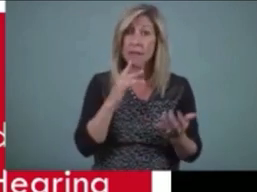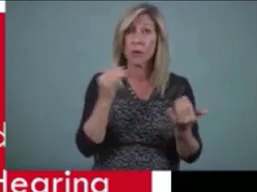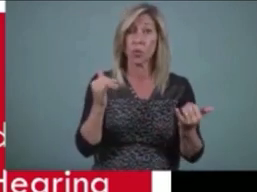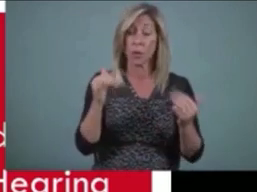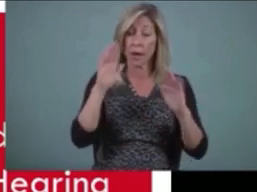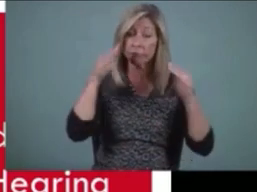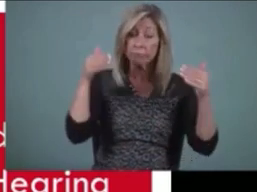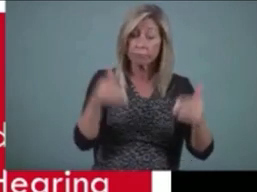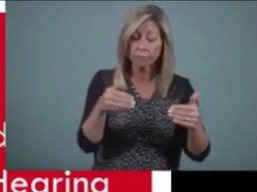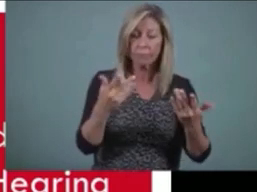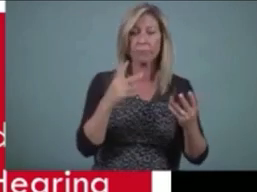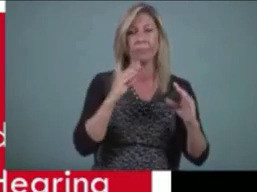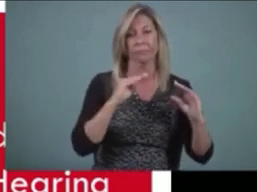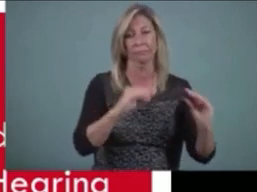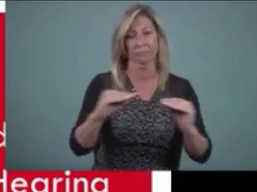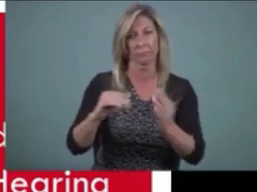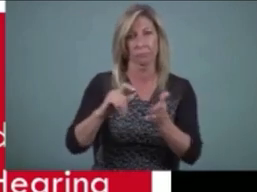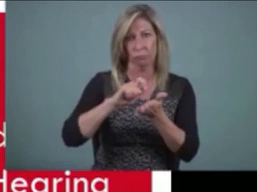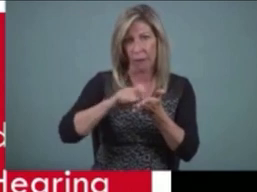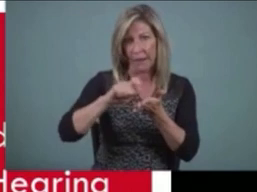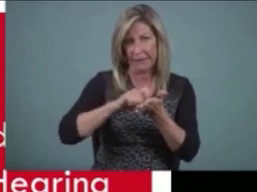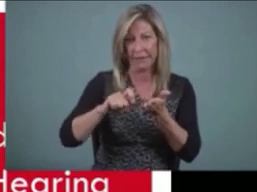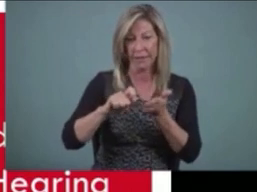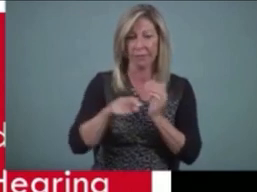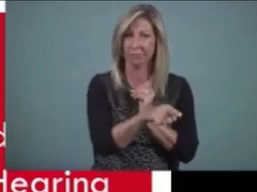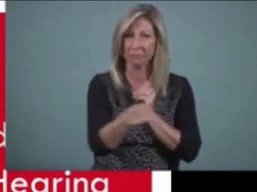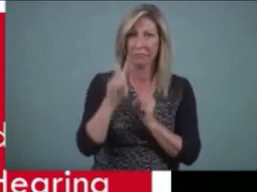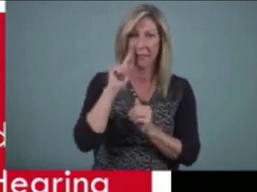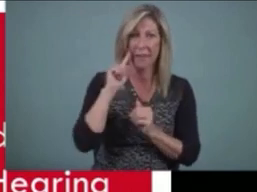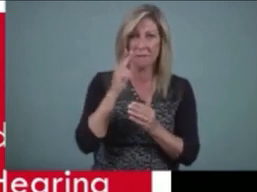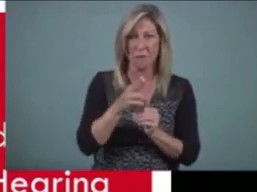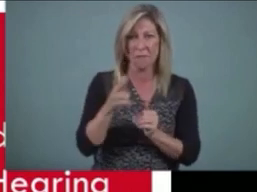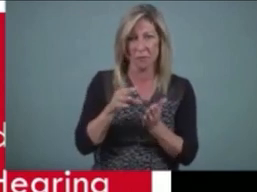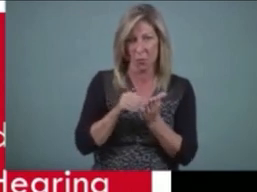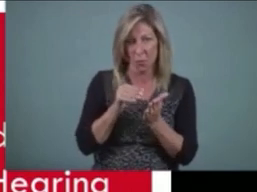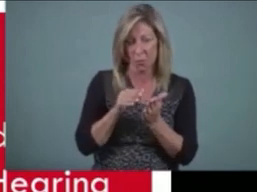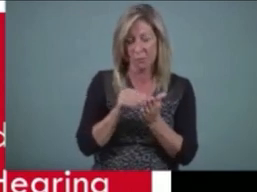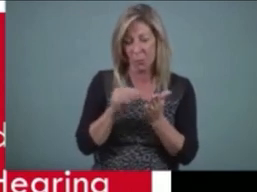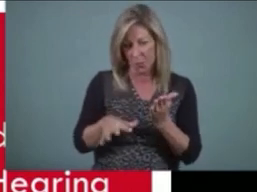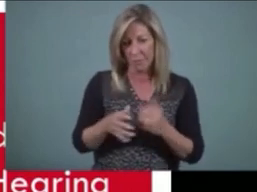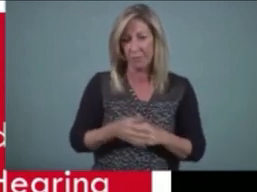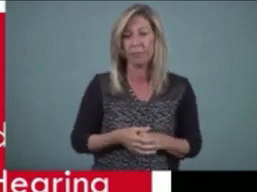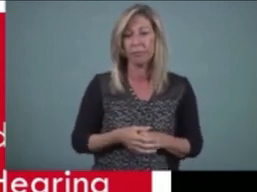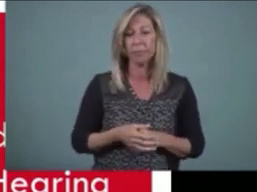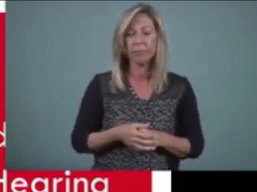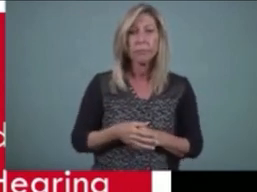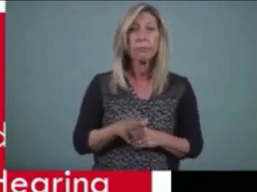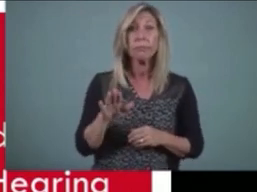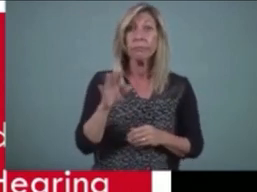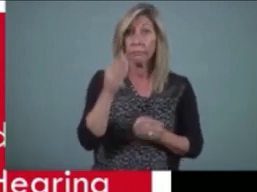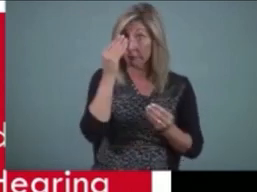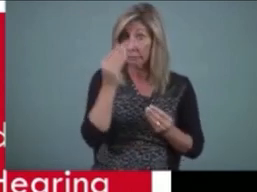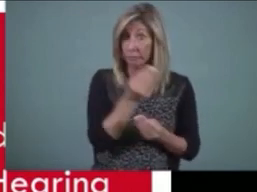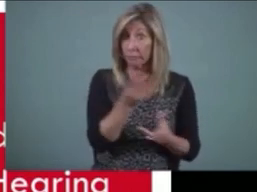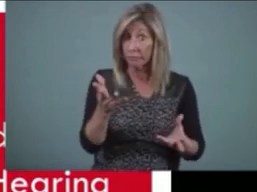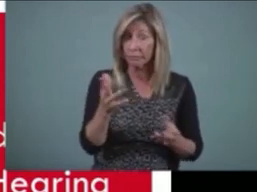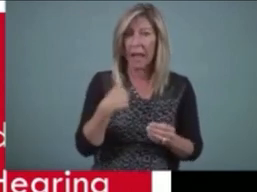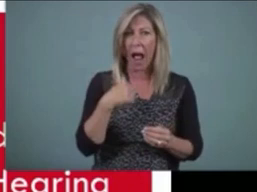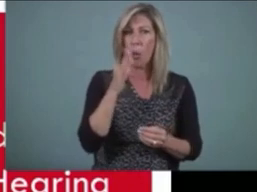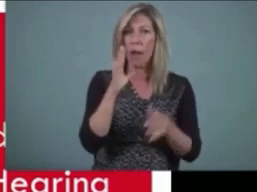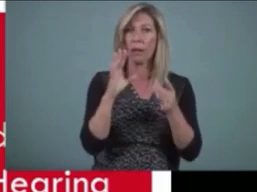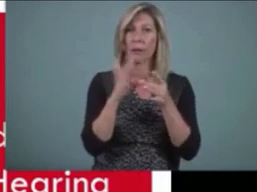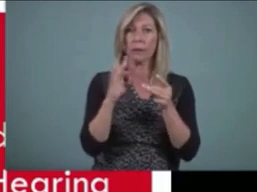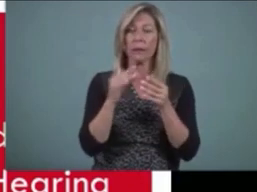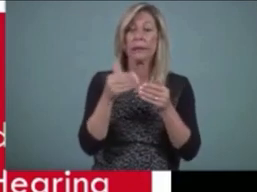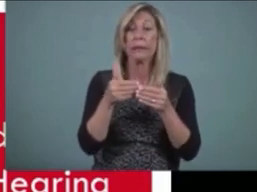to students who are deaf or hard of hearing. Just for everyone listening in, I kind of have to say next slide because I can't press the button